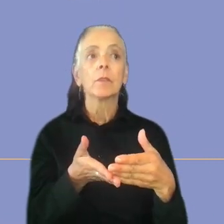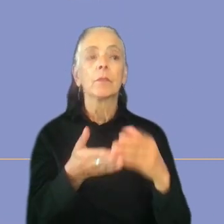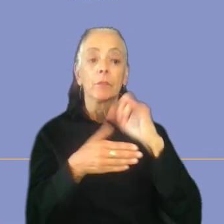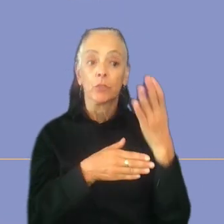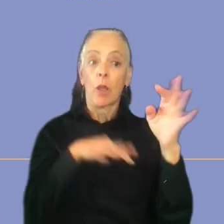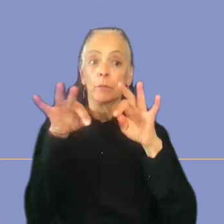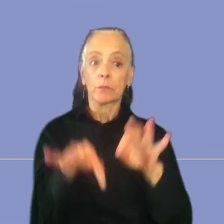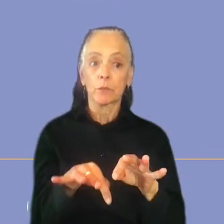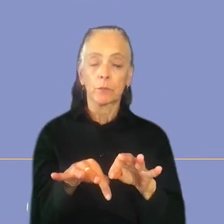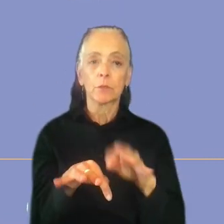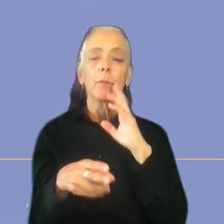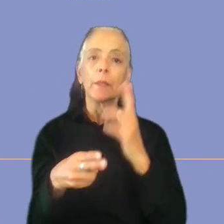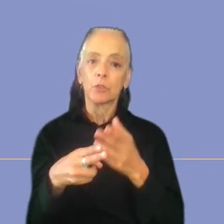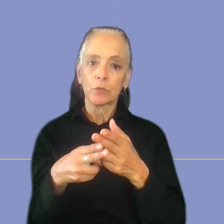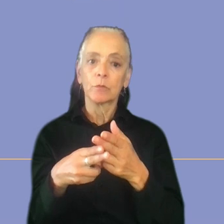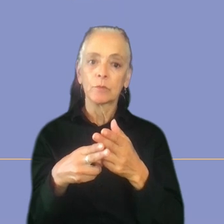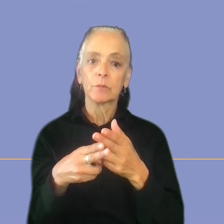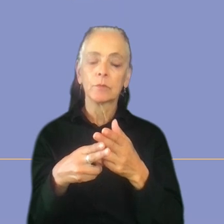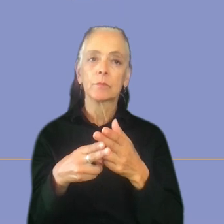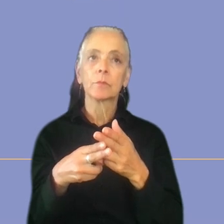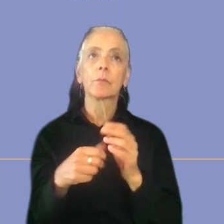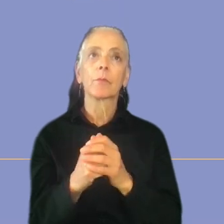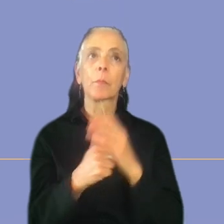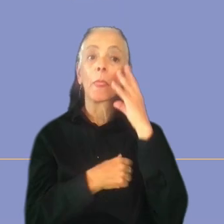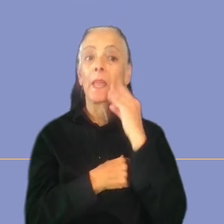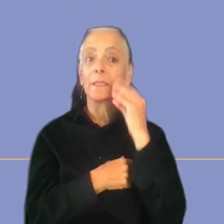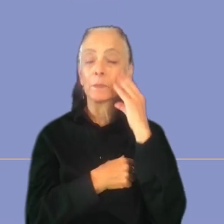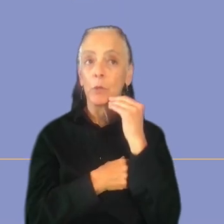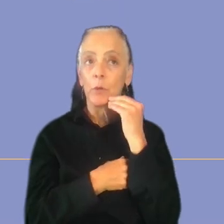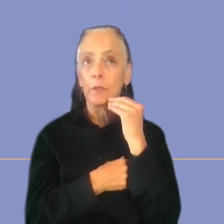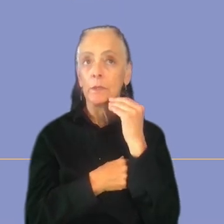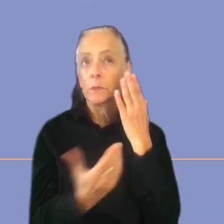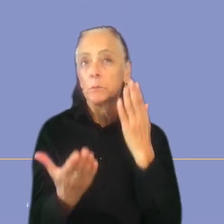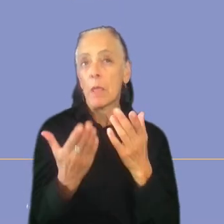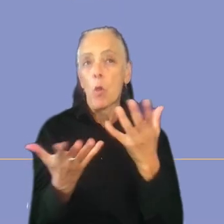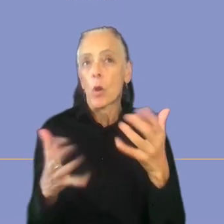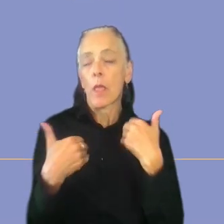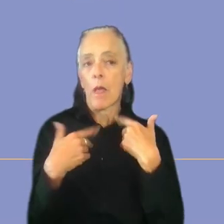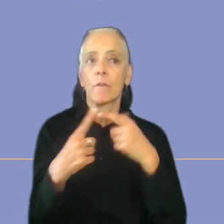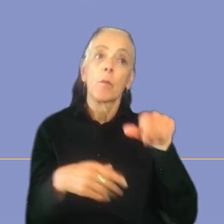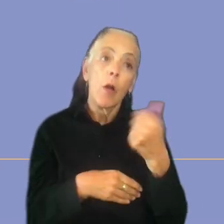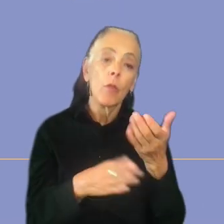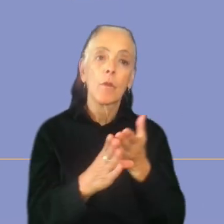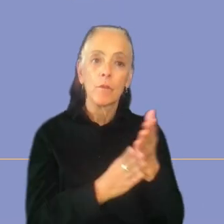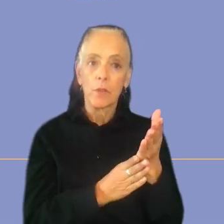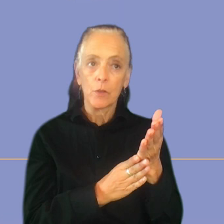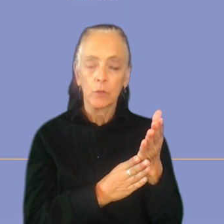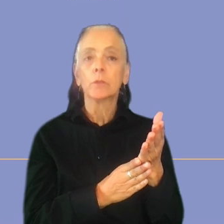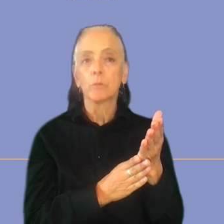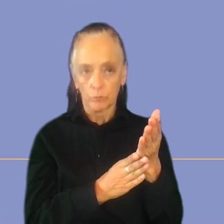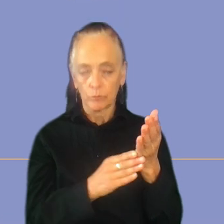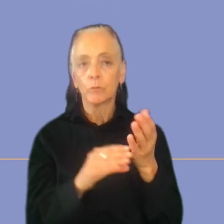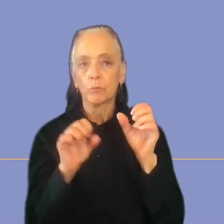description they also mention that experience that you might have gotten from another field is also something